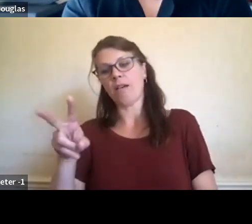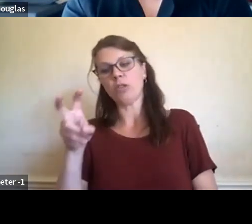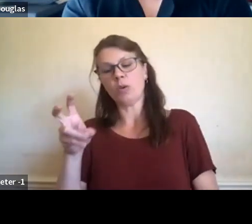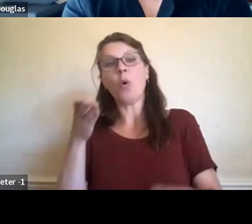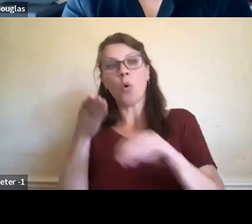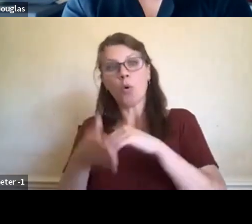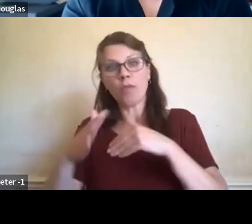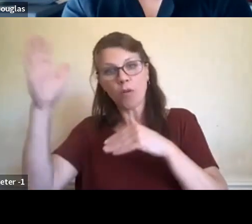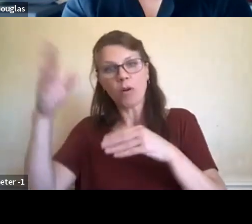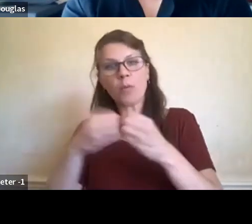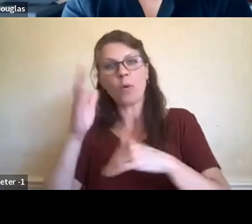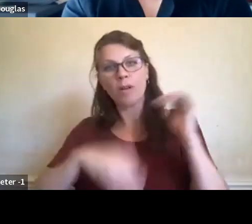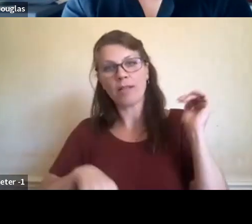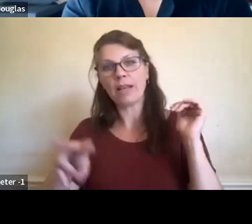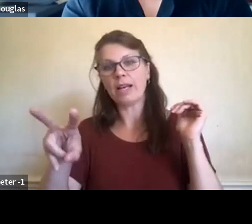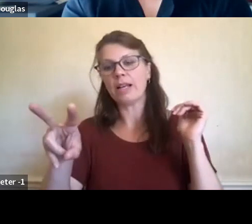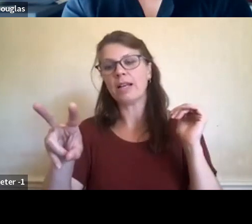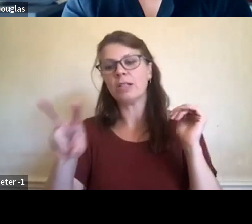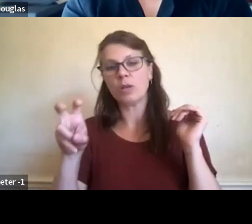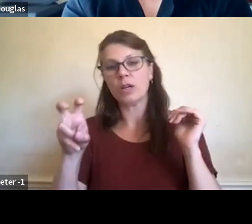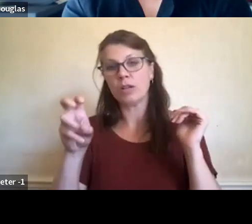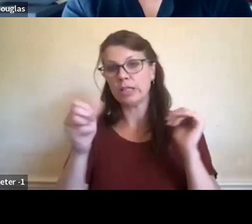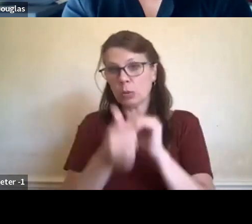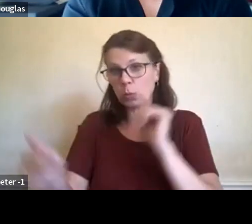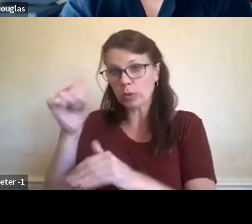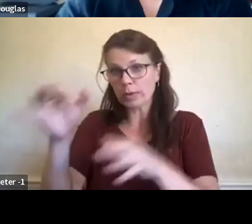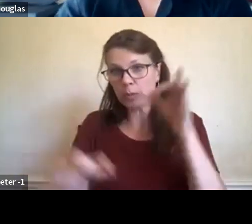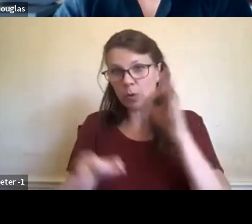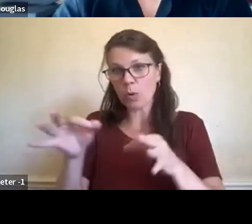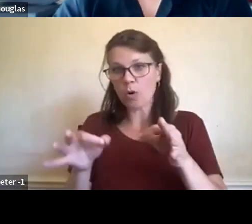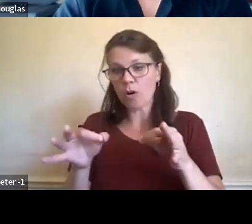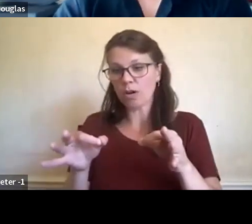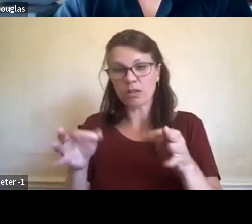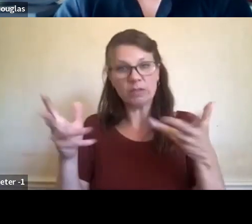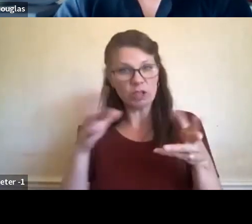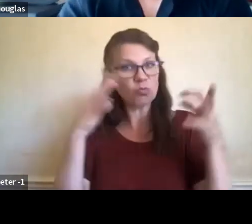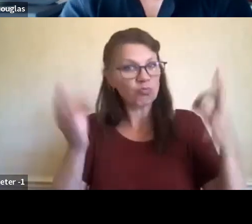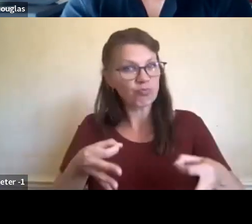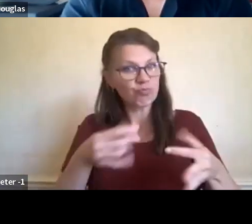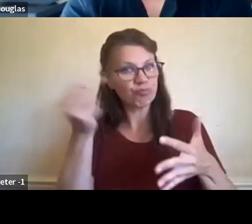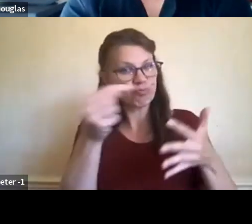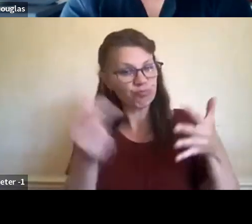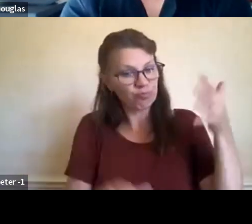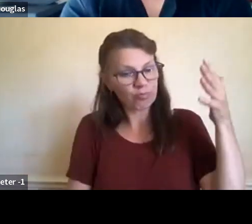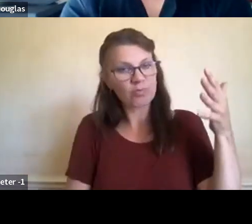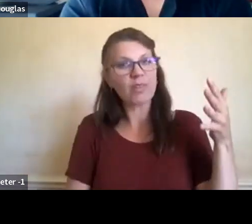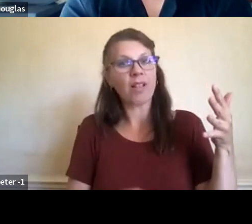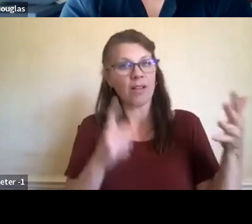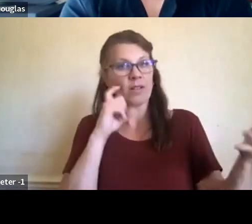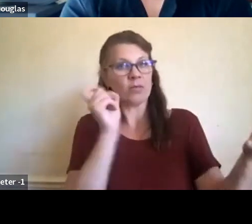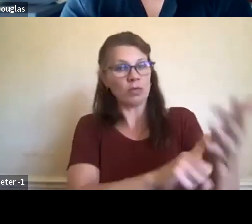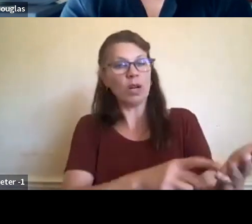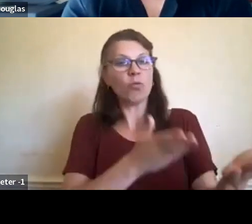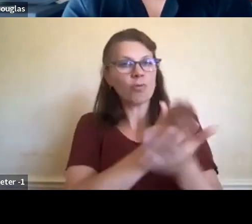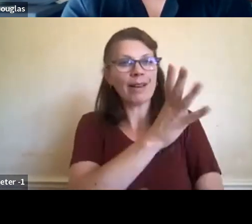recognize title and rights, you know, so it's not only the rights, but the responsibility, like we're, we're